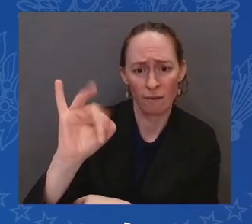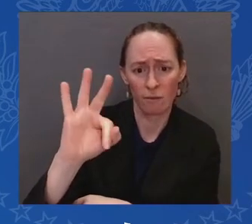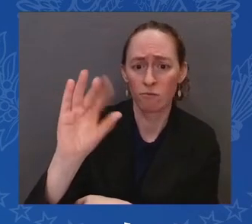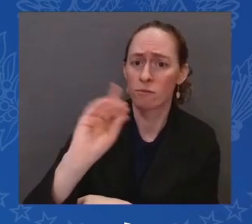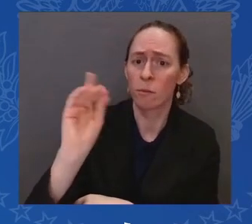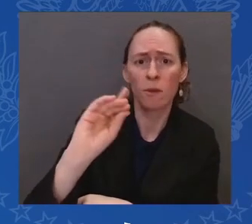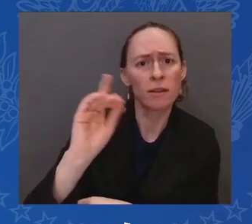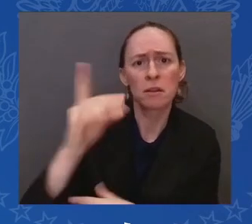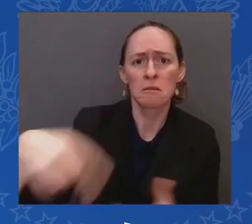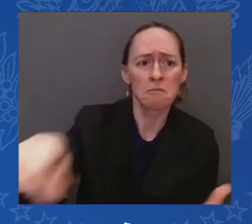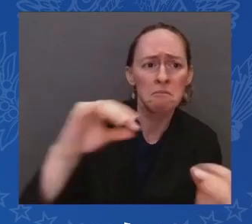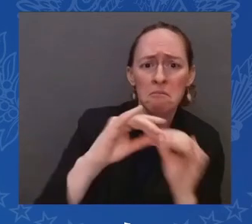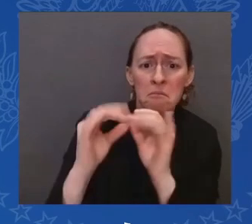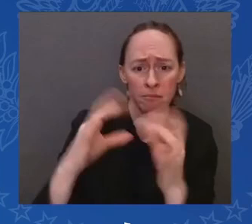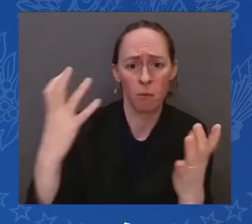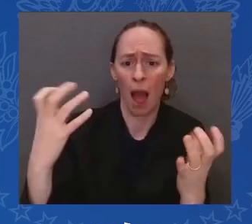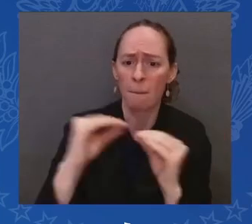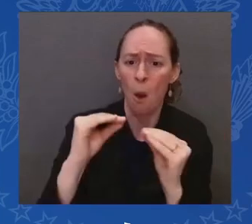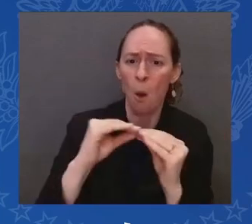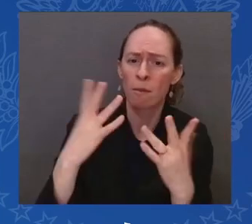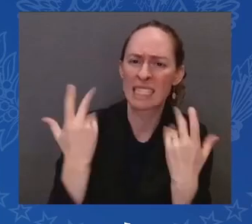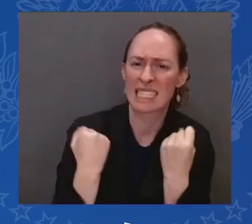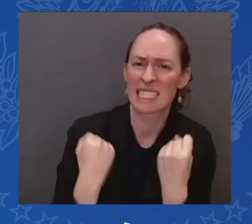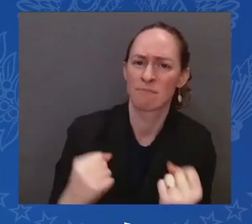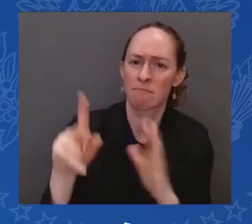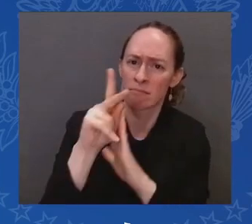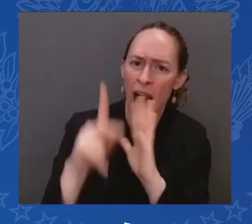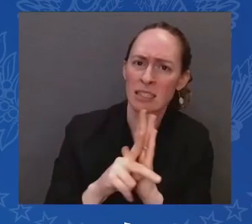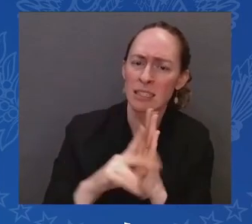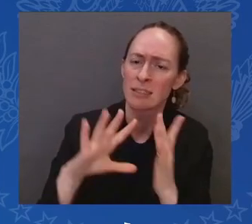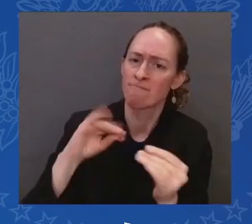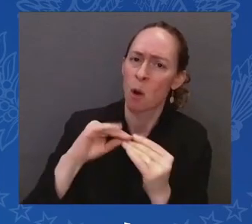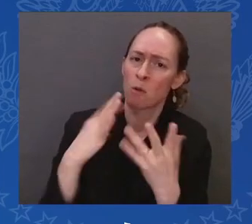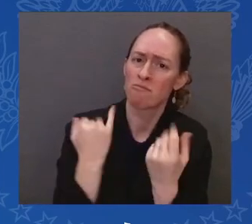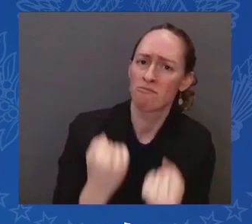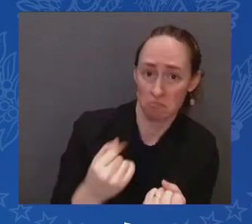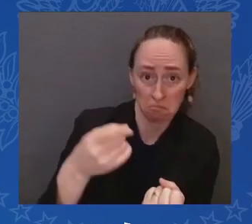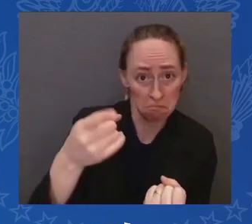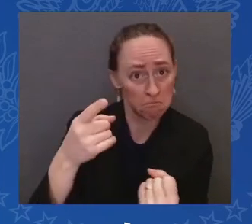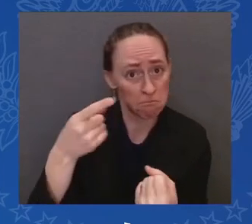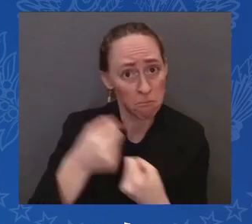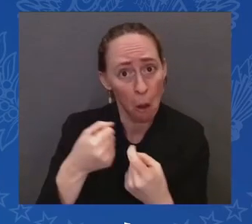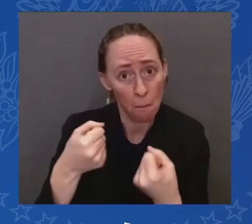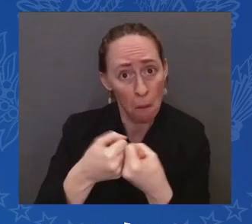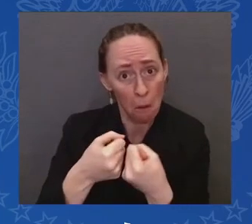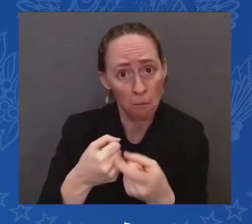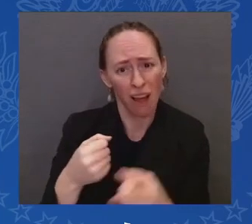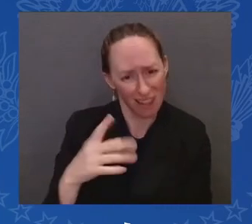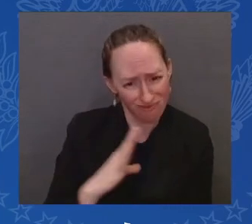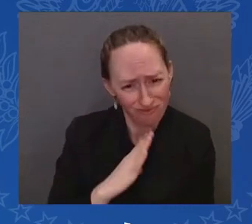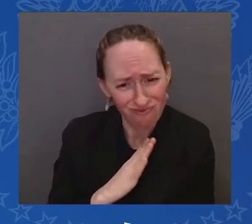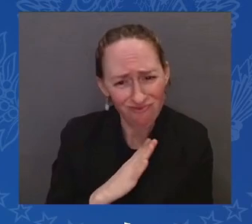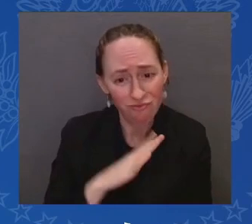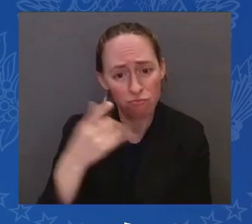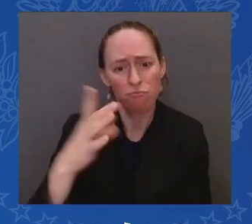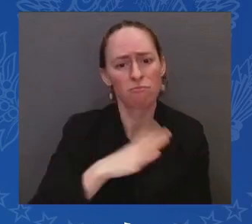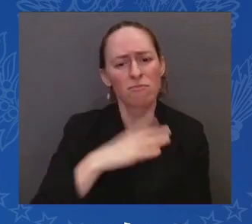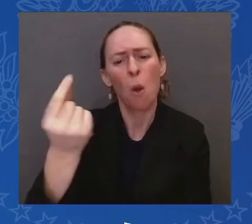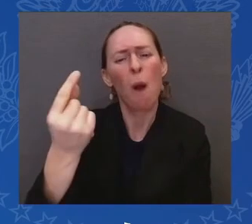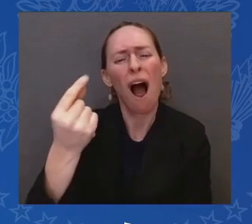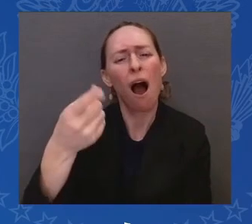through? Mr. Yes. The would you be okay with Democrats agreeing to- Mr. I've already laid out in our negotiations